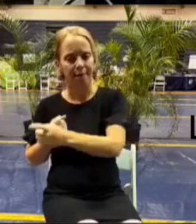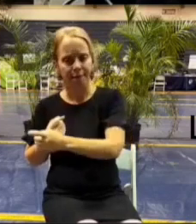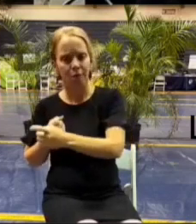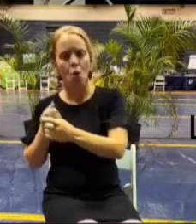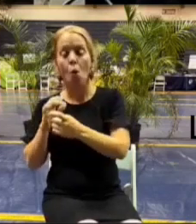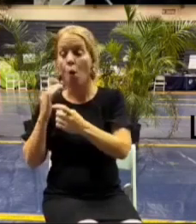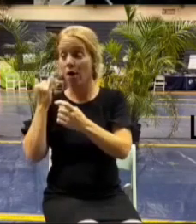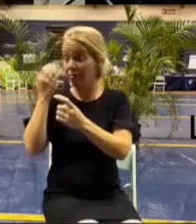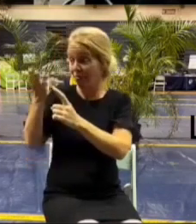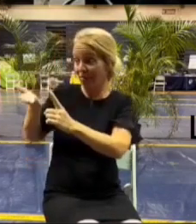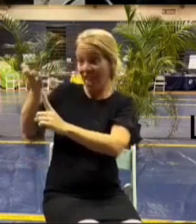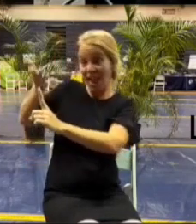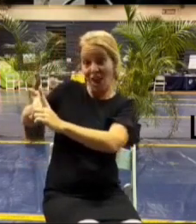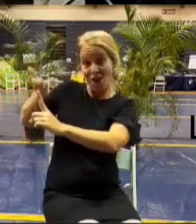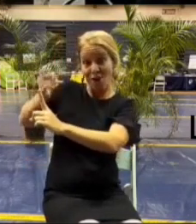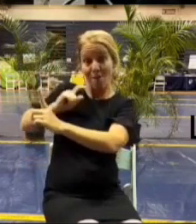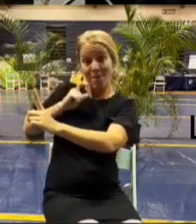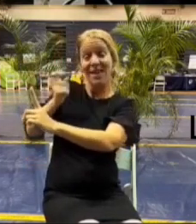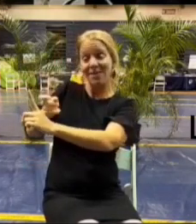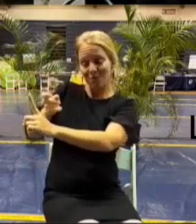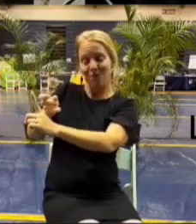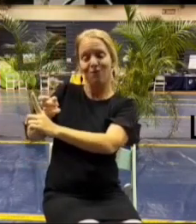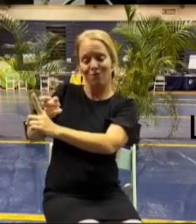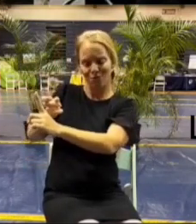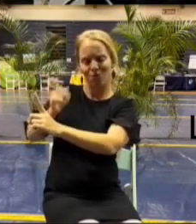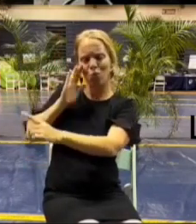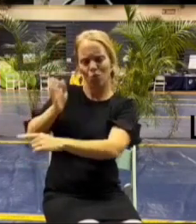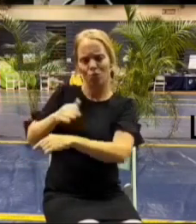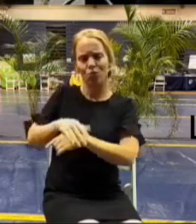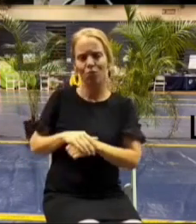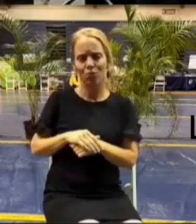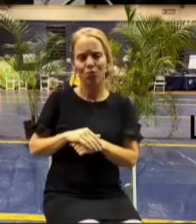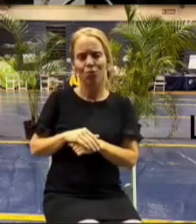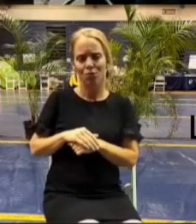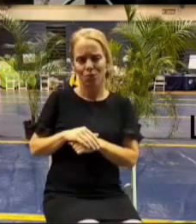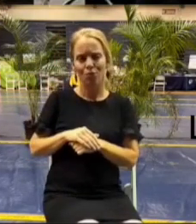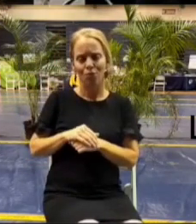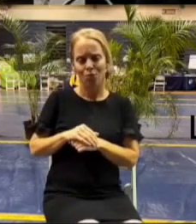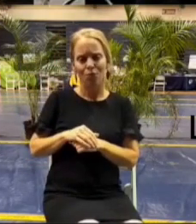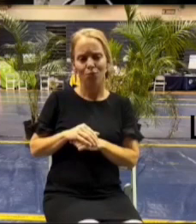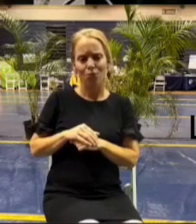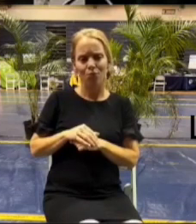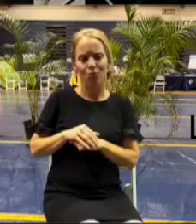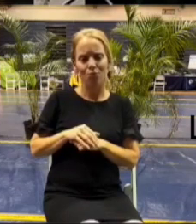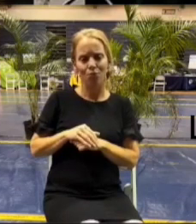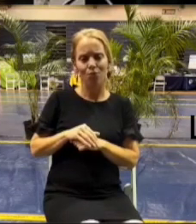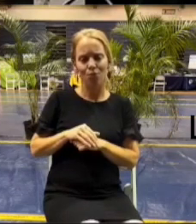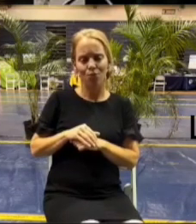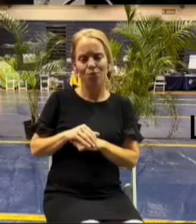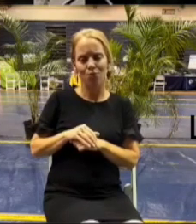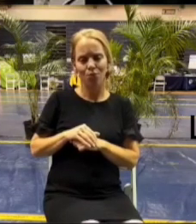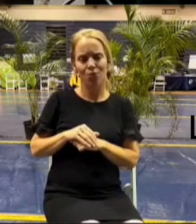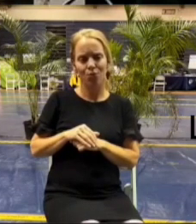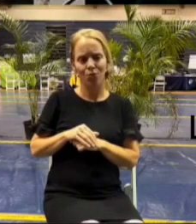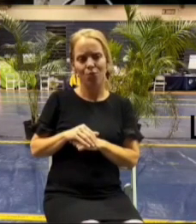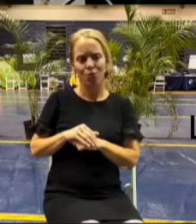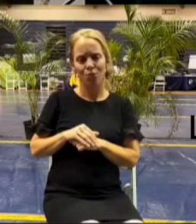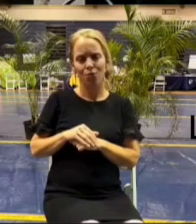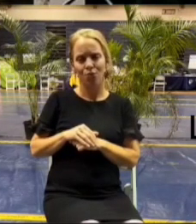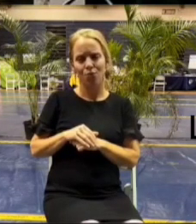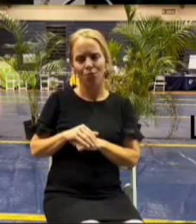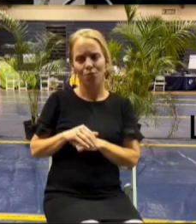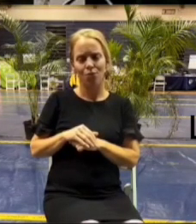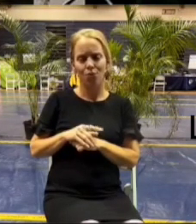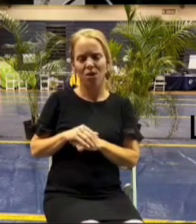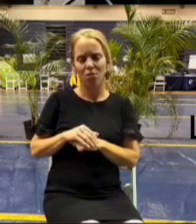there in person we would you know we'd make sure we get it to you uh to take home and ultimately to take back to your